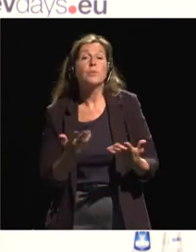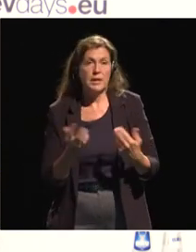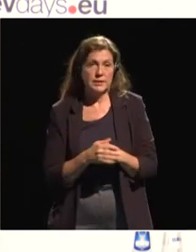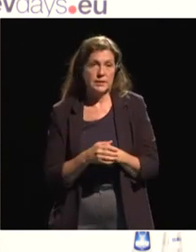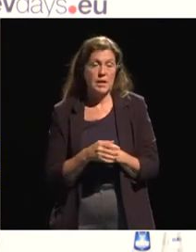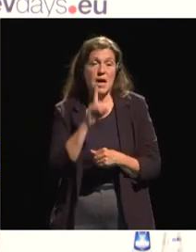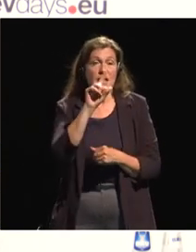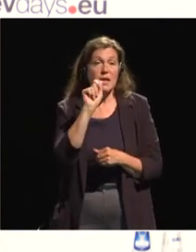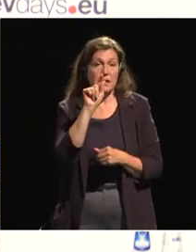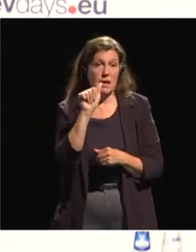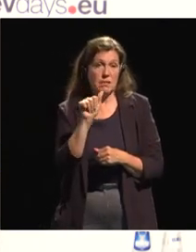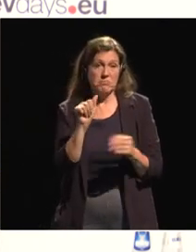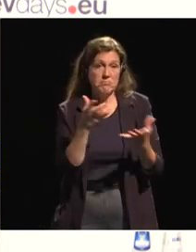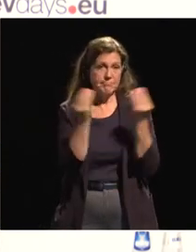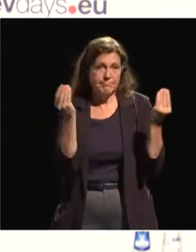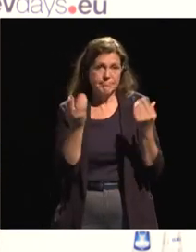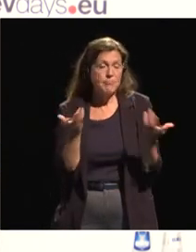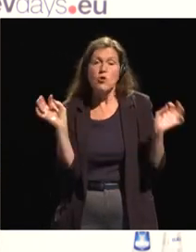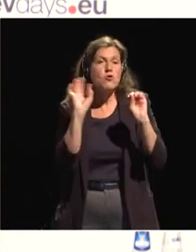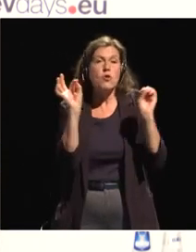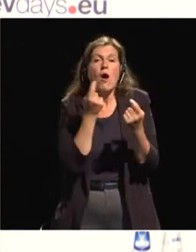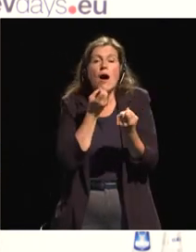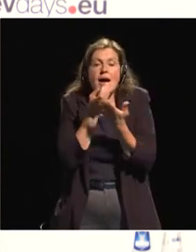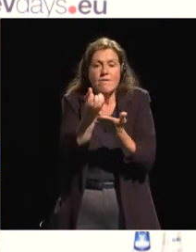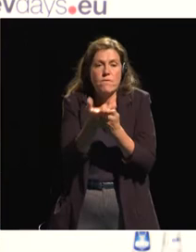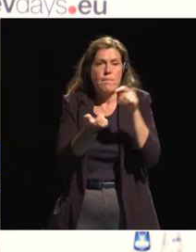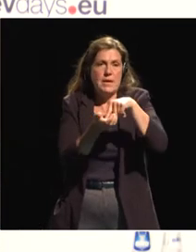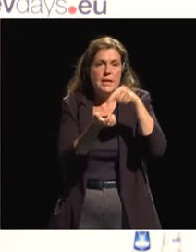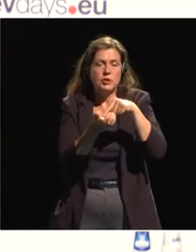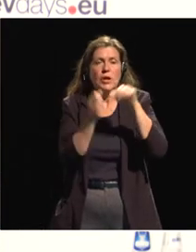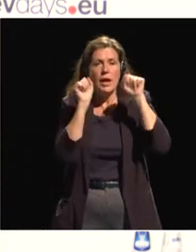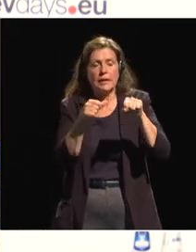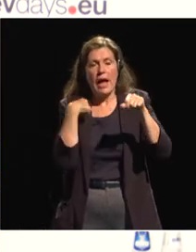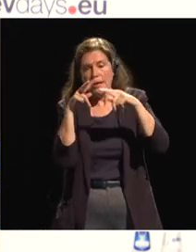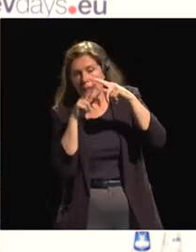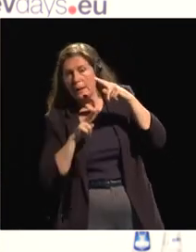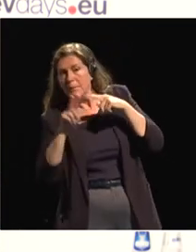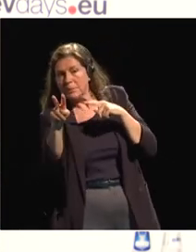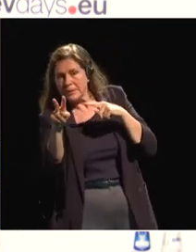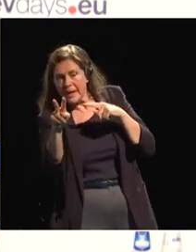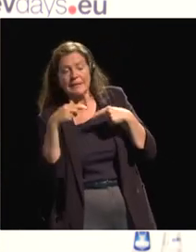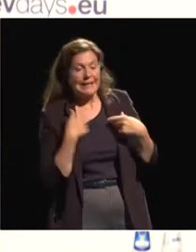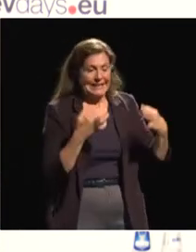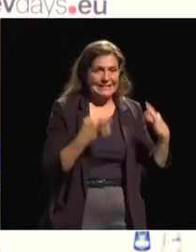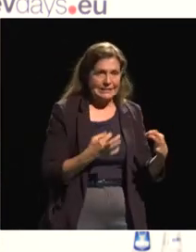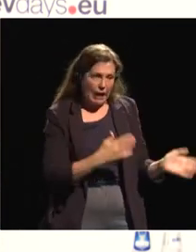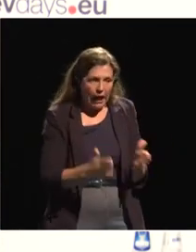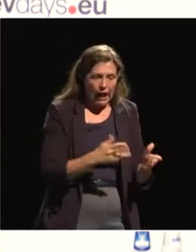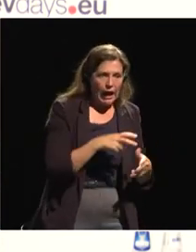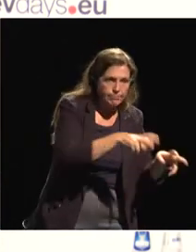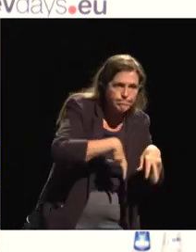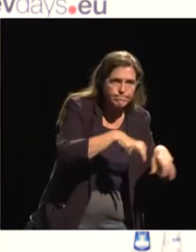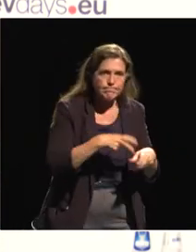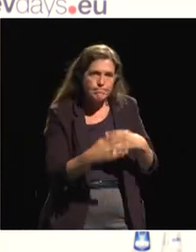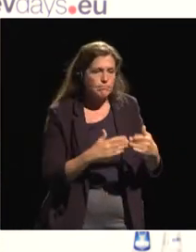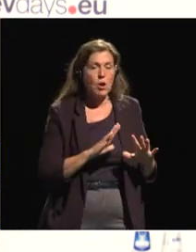data the lack of information for predicting and making decisions on uh